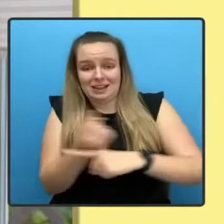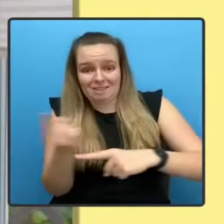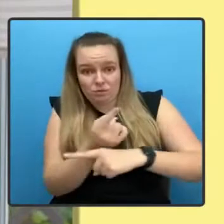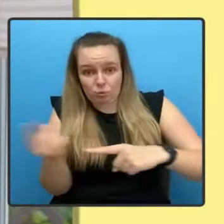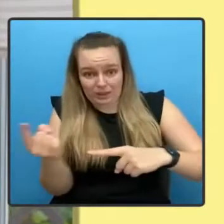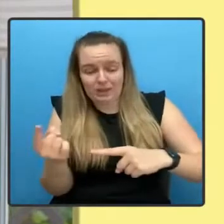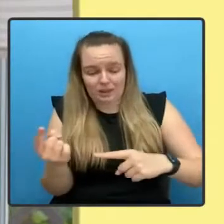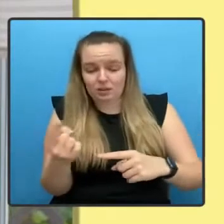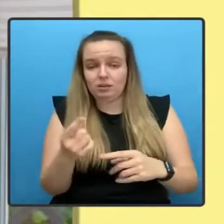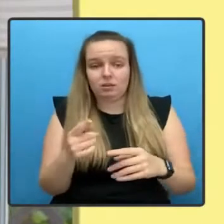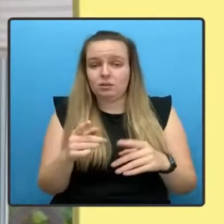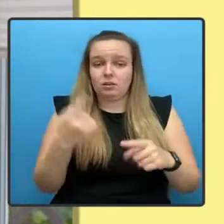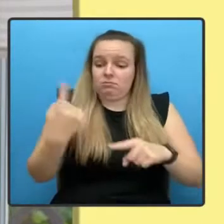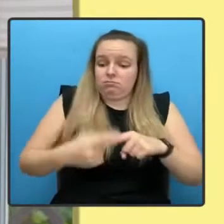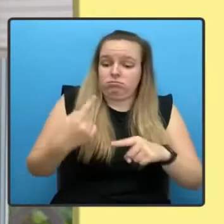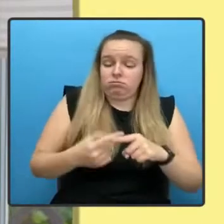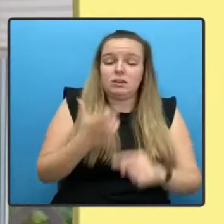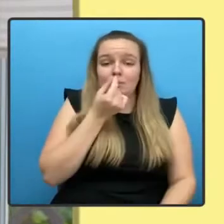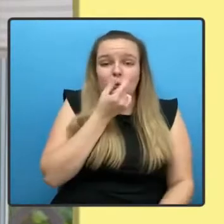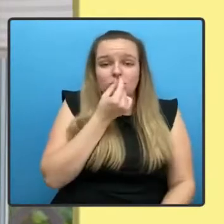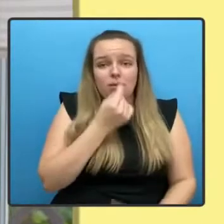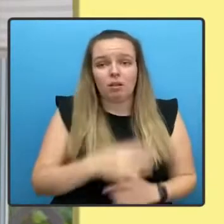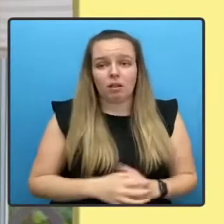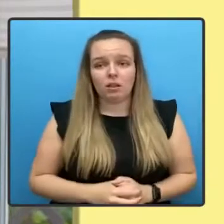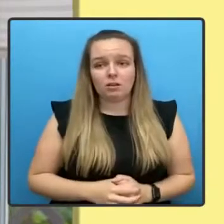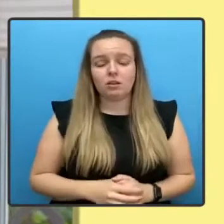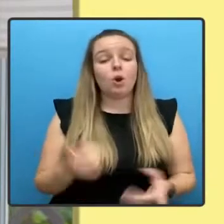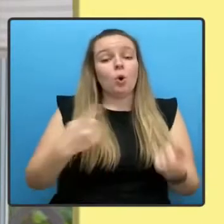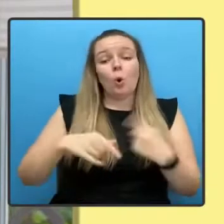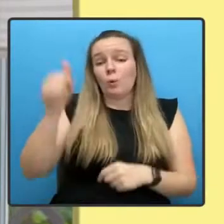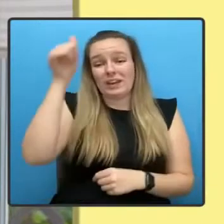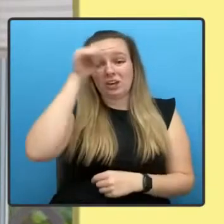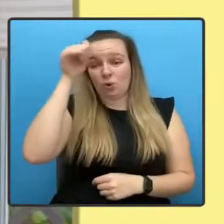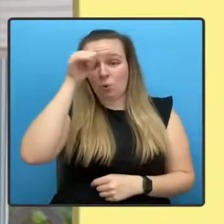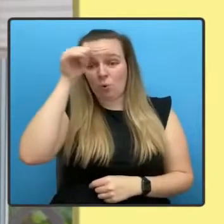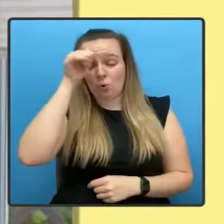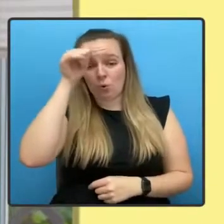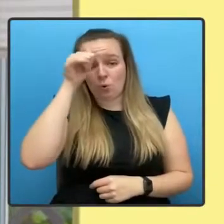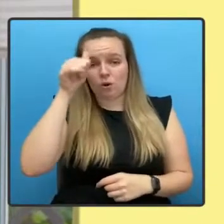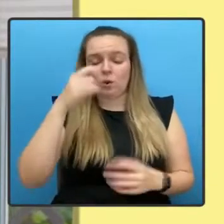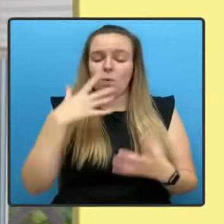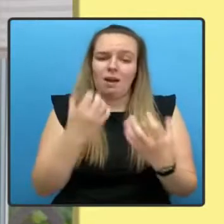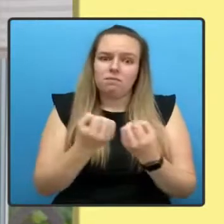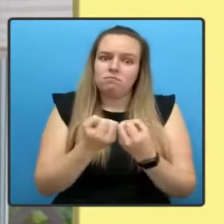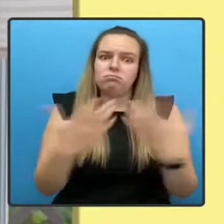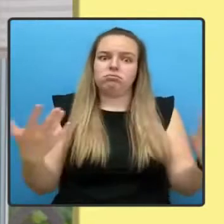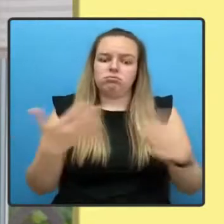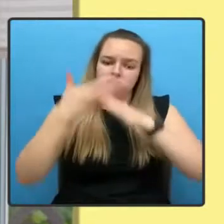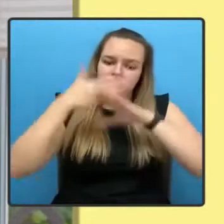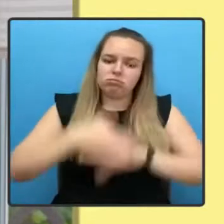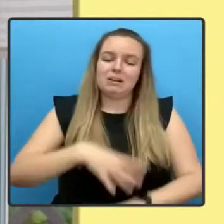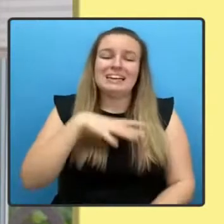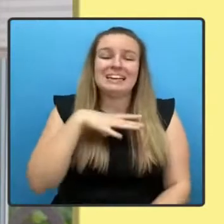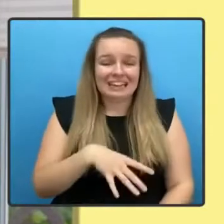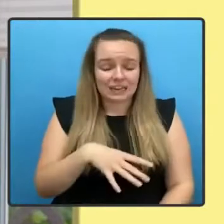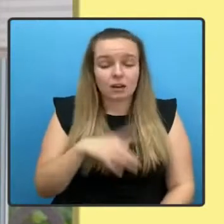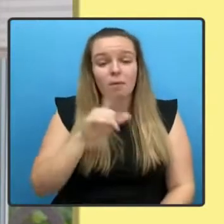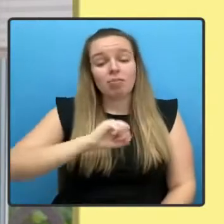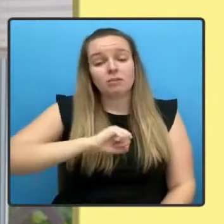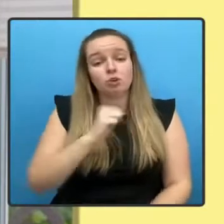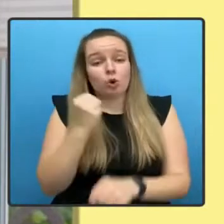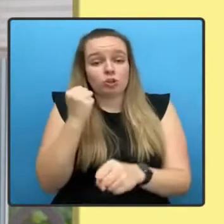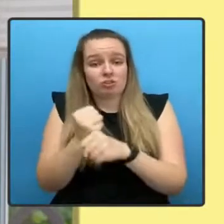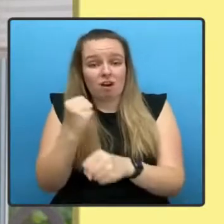we can. Now we know we have much, much more to do, but the Scottish government is lifting children